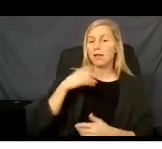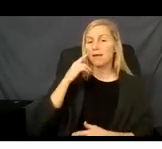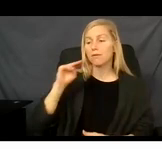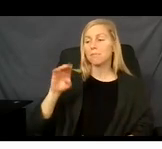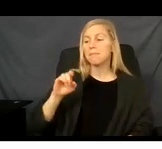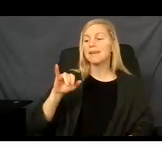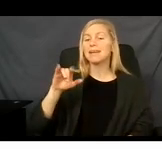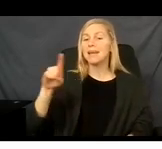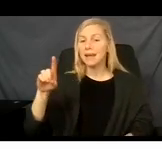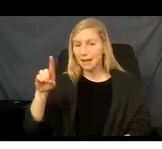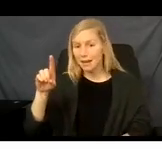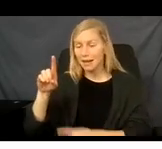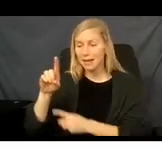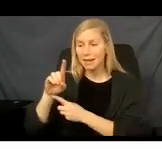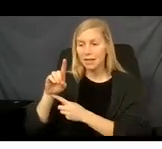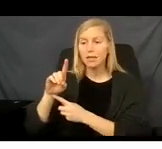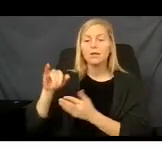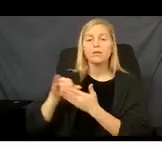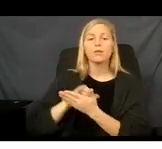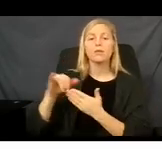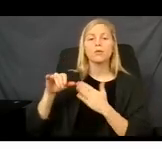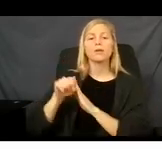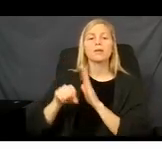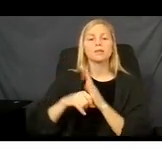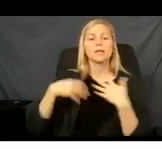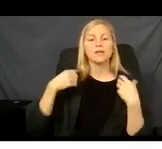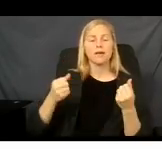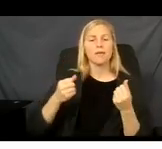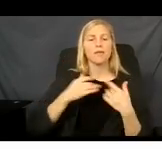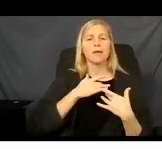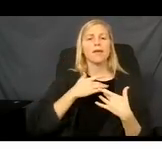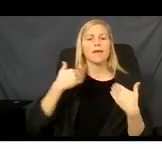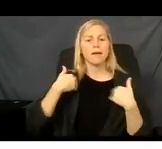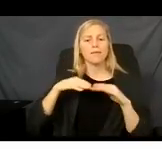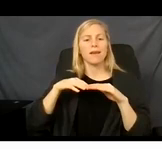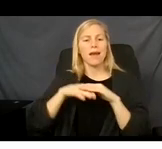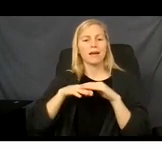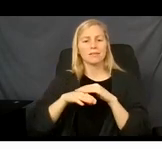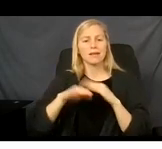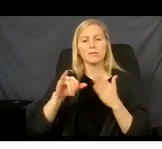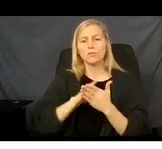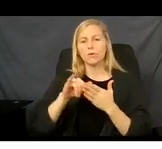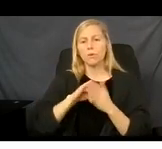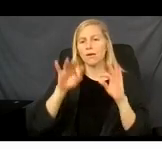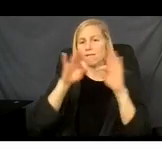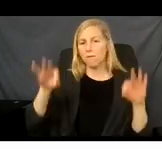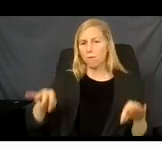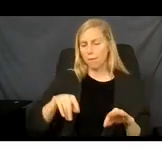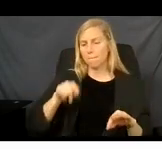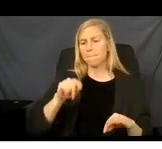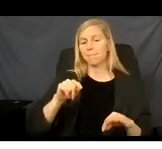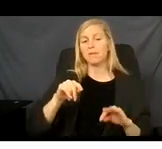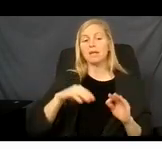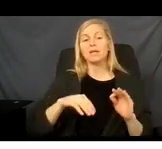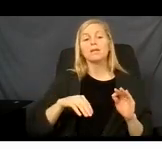State of Health usually offer what we call the Access New York form. This is a form you can